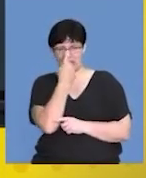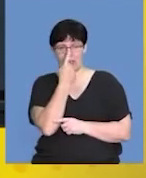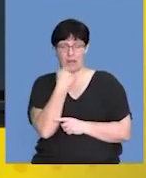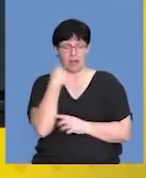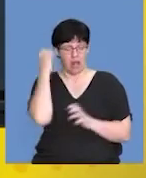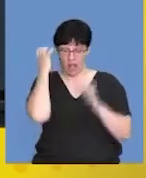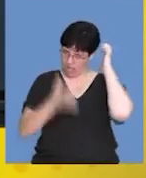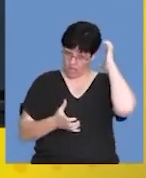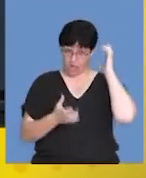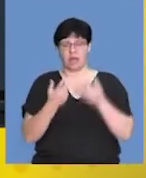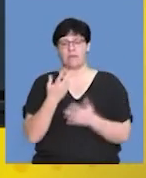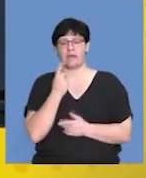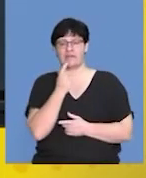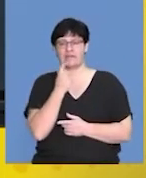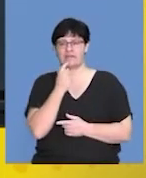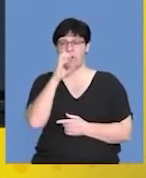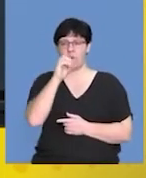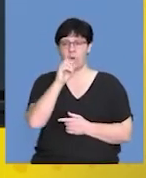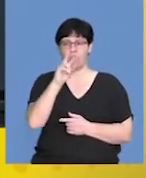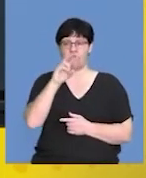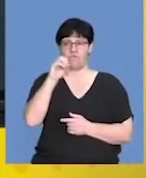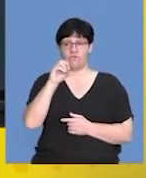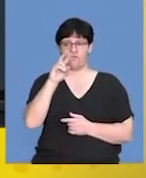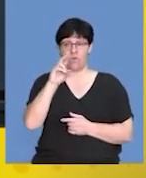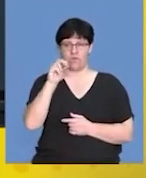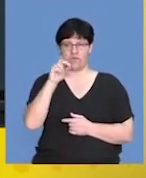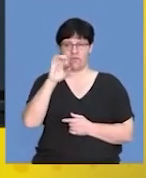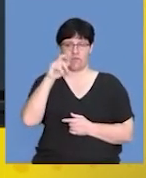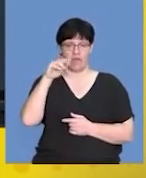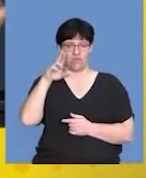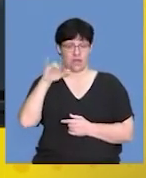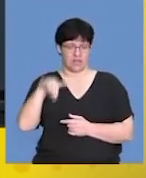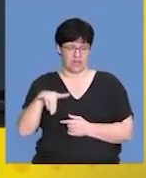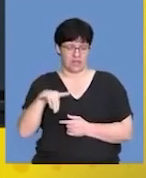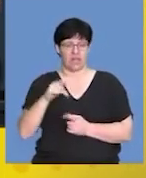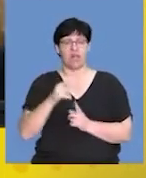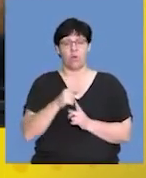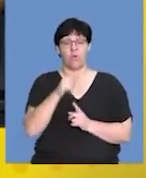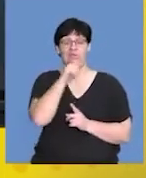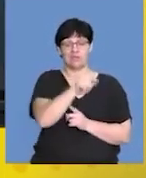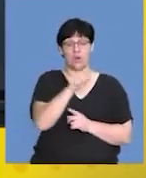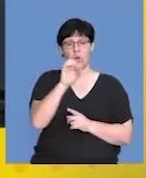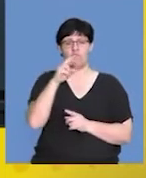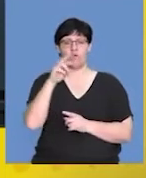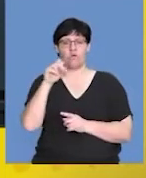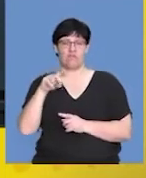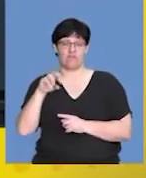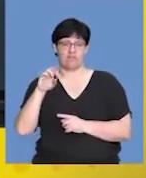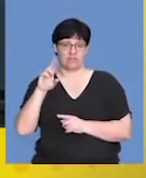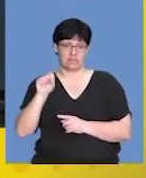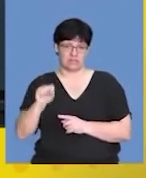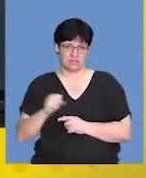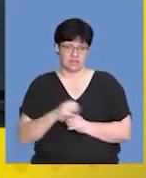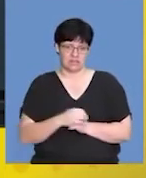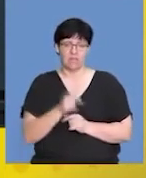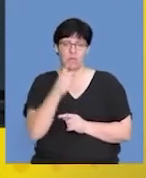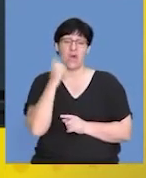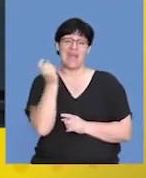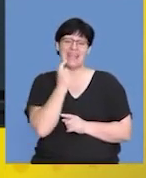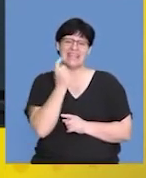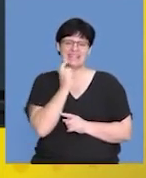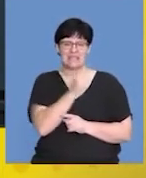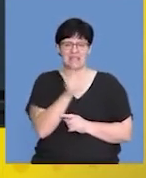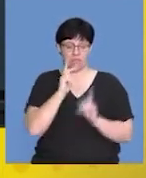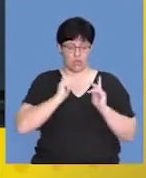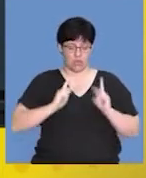confusing, especially ovoviviparous and oviparous. Now, let's try and understand the easiest of them. So we